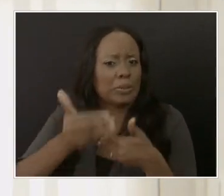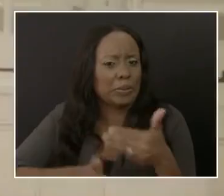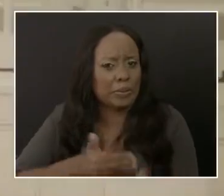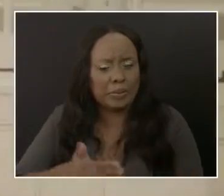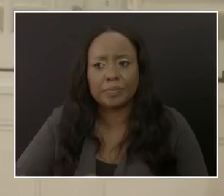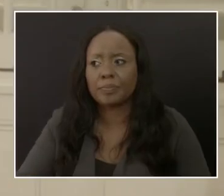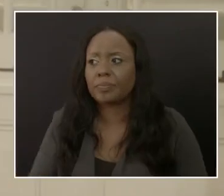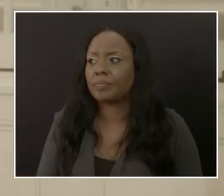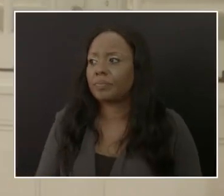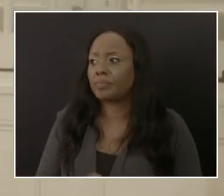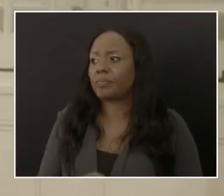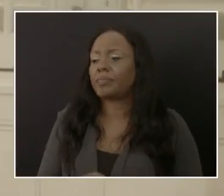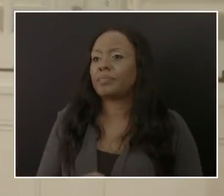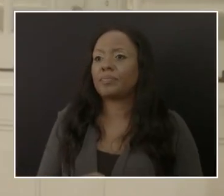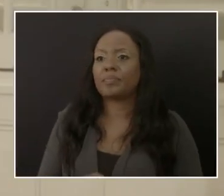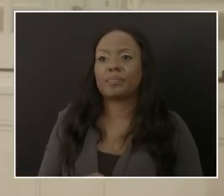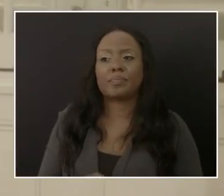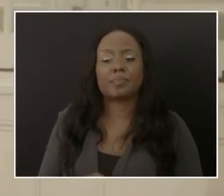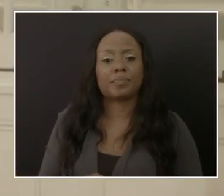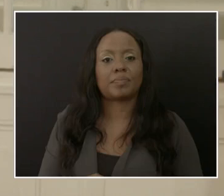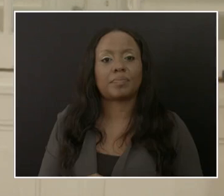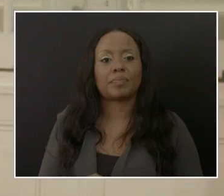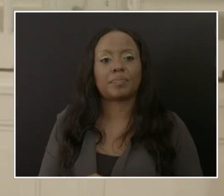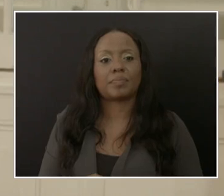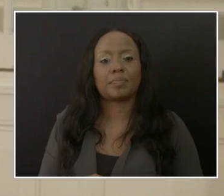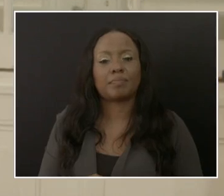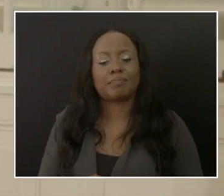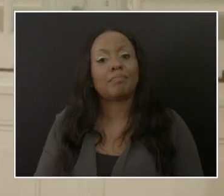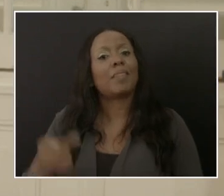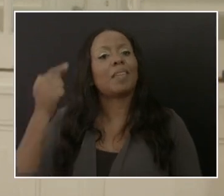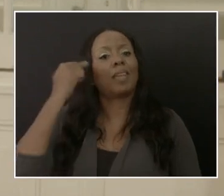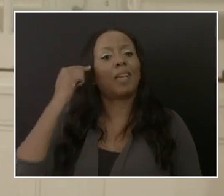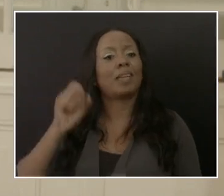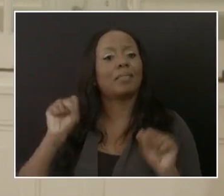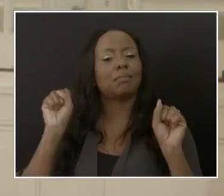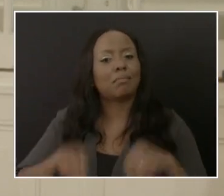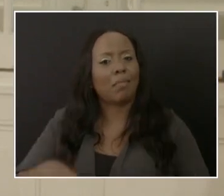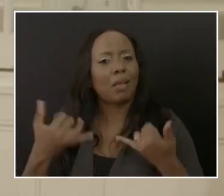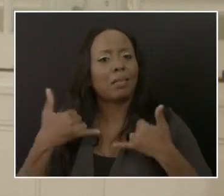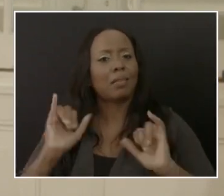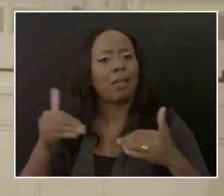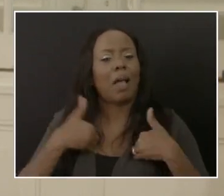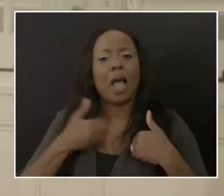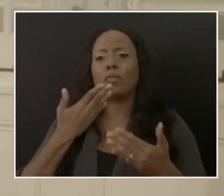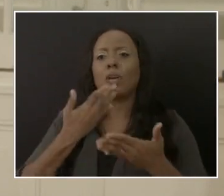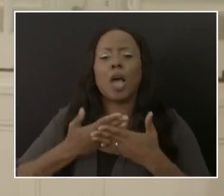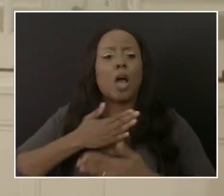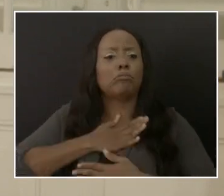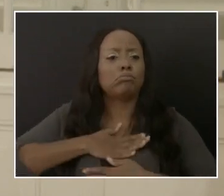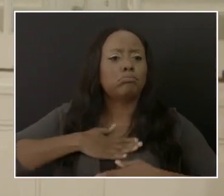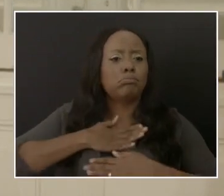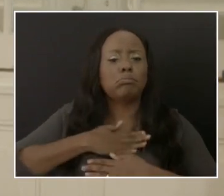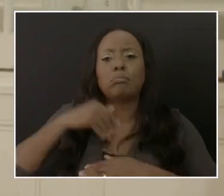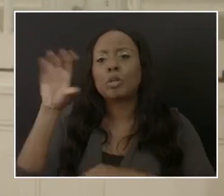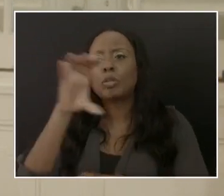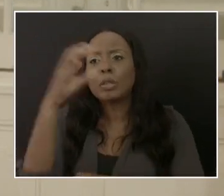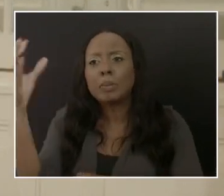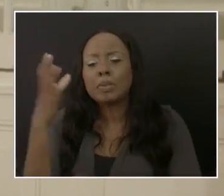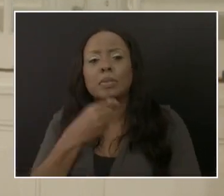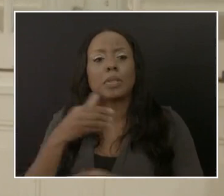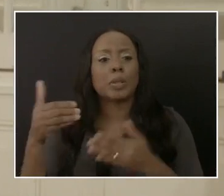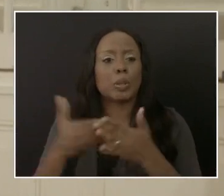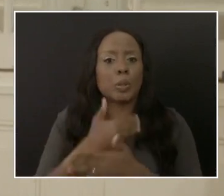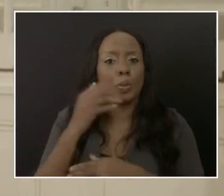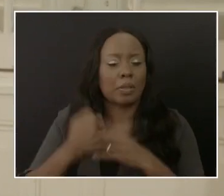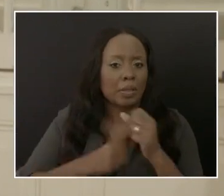Yes. Um, I think we can still have a very enjoyable, um, Christmas holiday and new year. It must